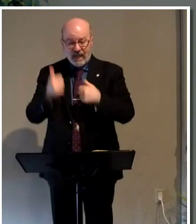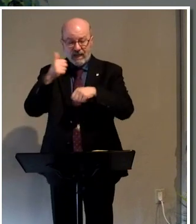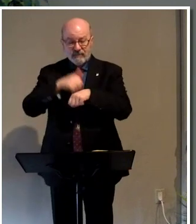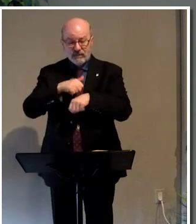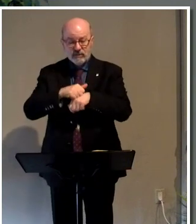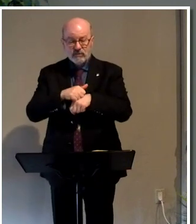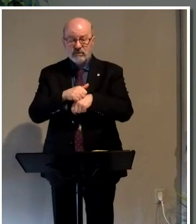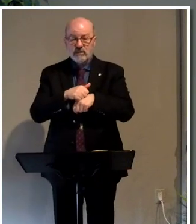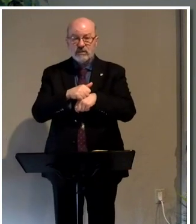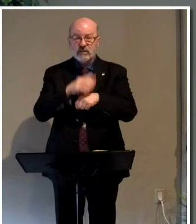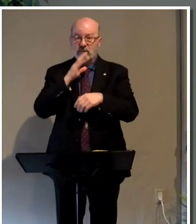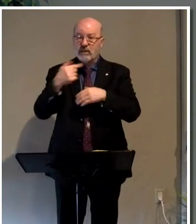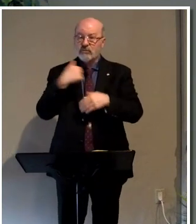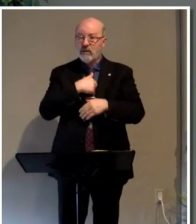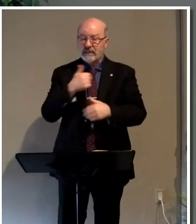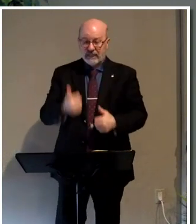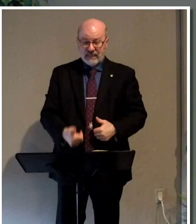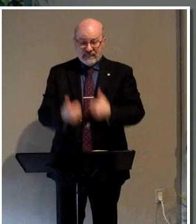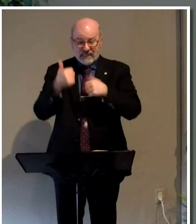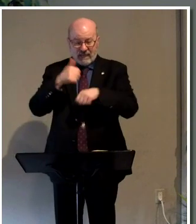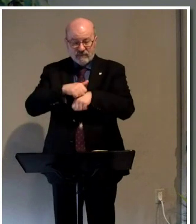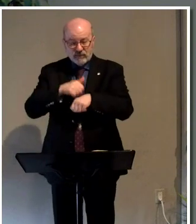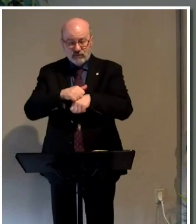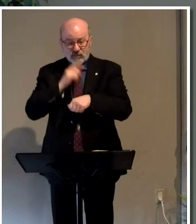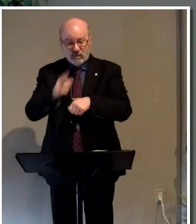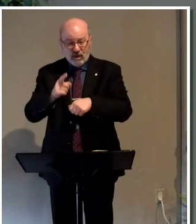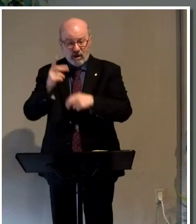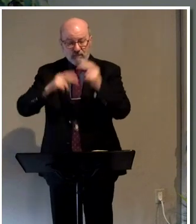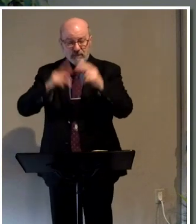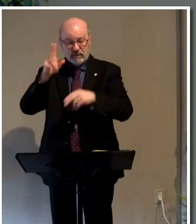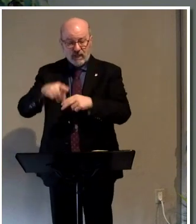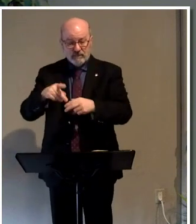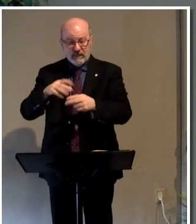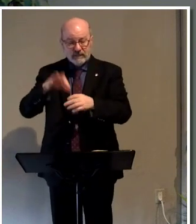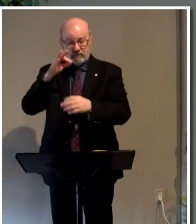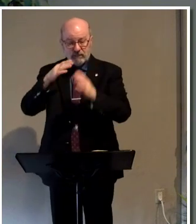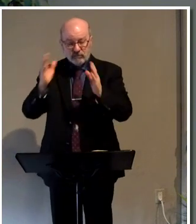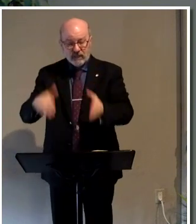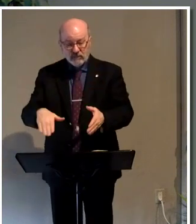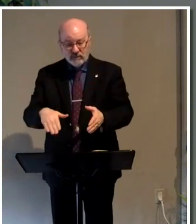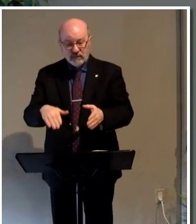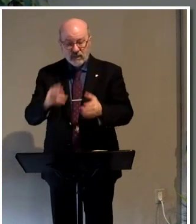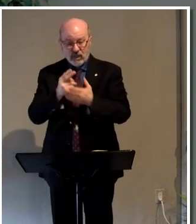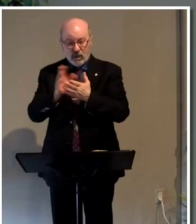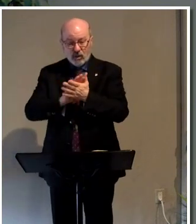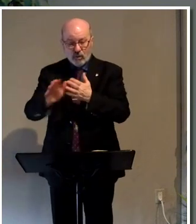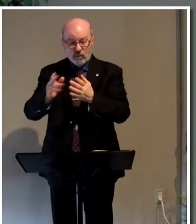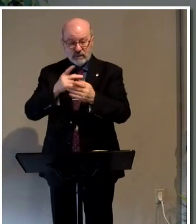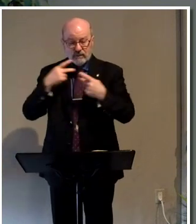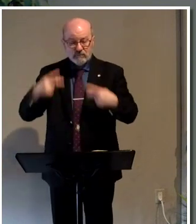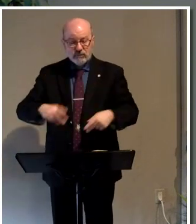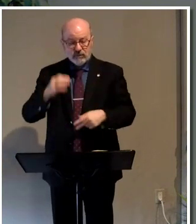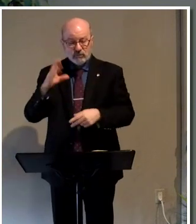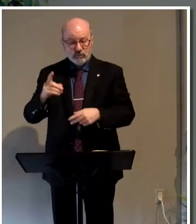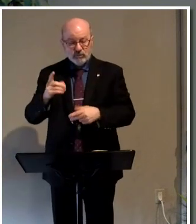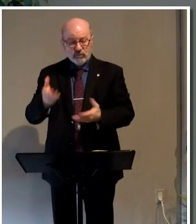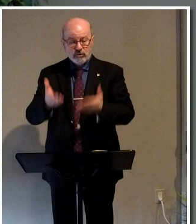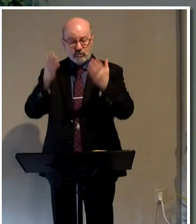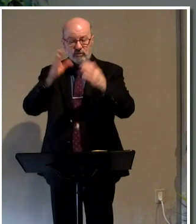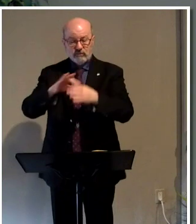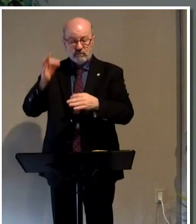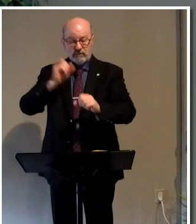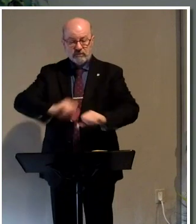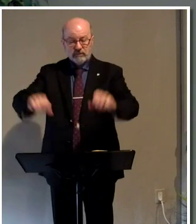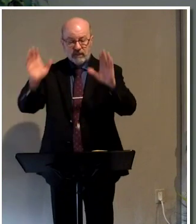stocking to us as lively stones, are built up a spiritual house and holy priesthood to offer up